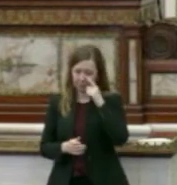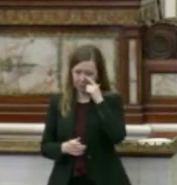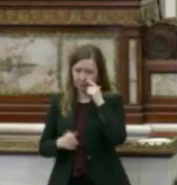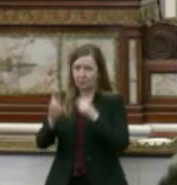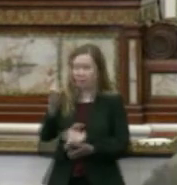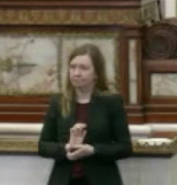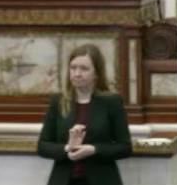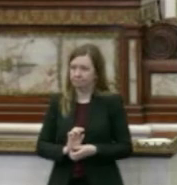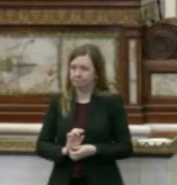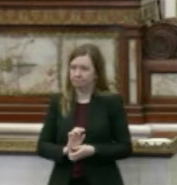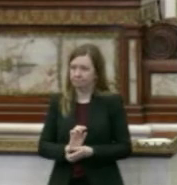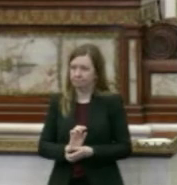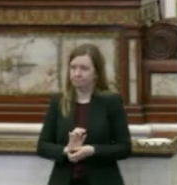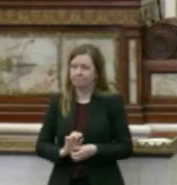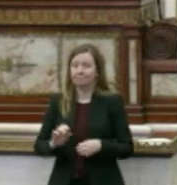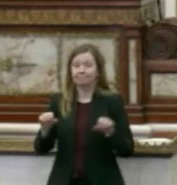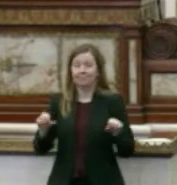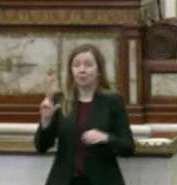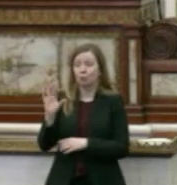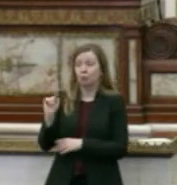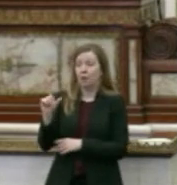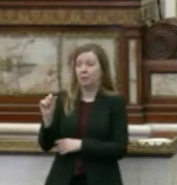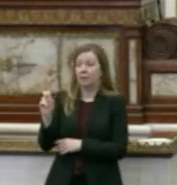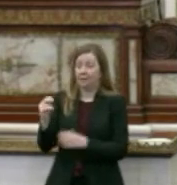Robert Levine. This is Robert Levine.